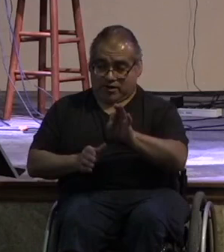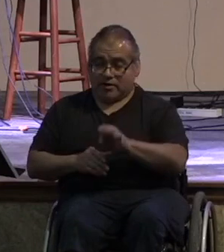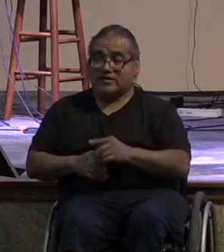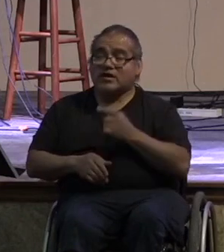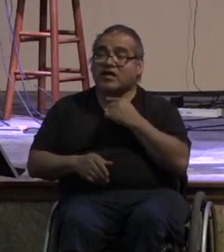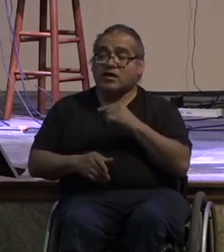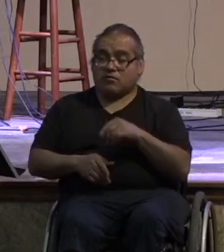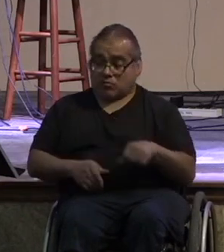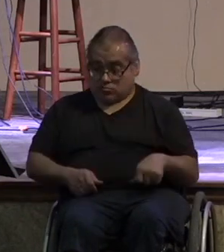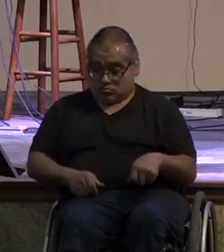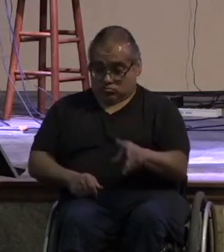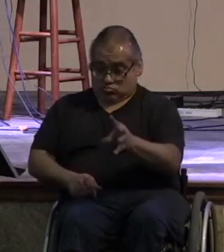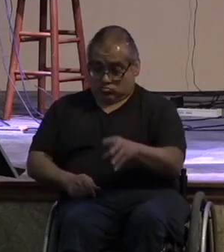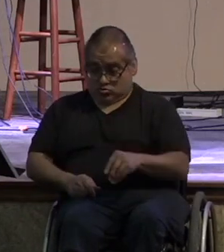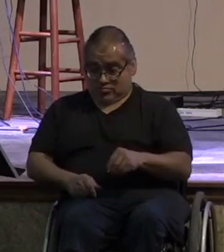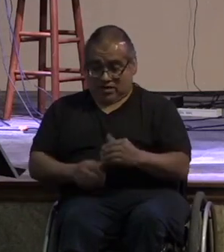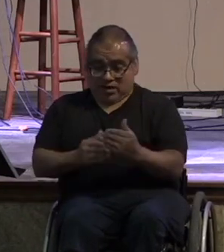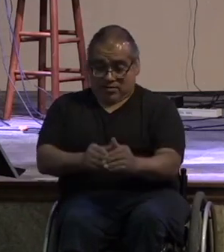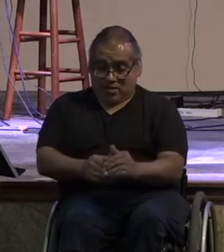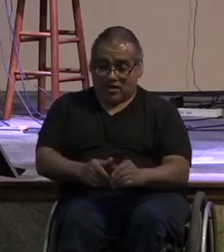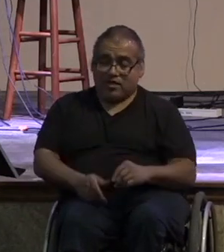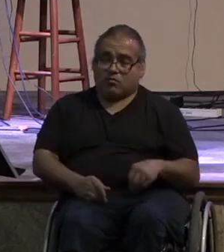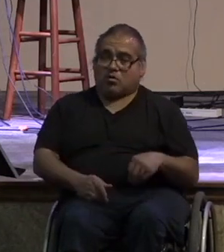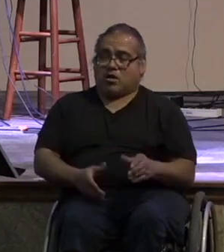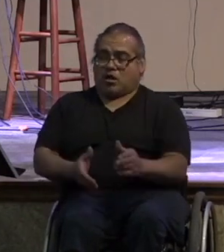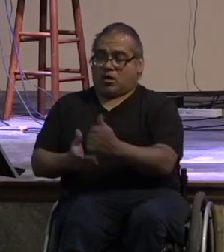sows sparingly will also reap sparingly